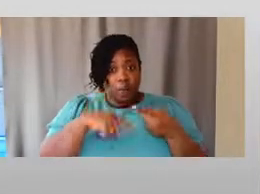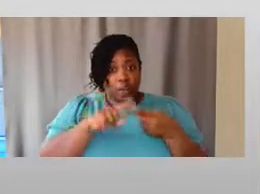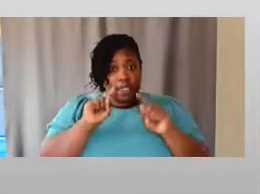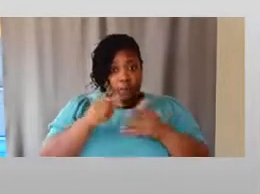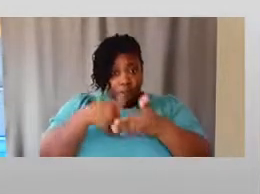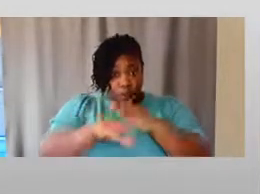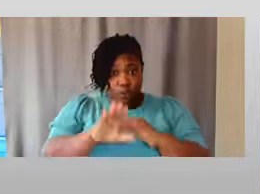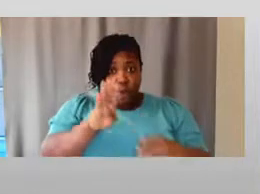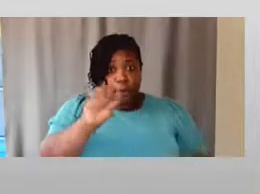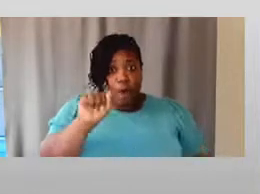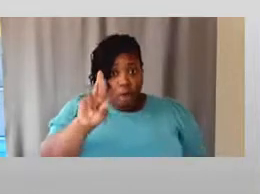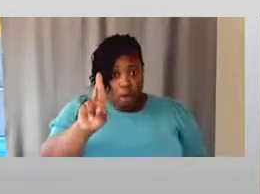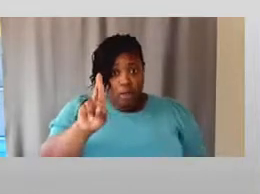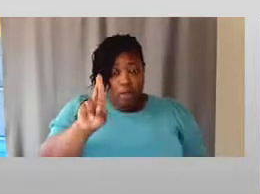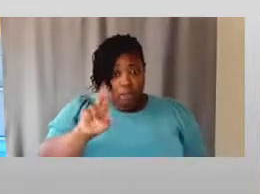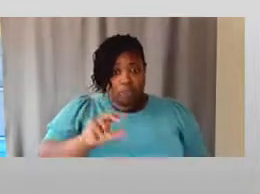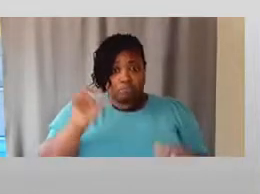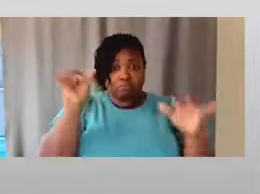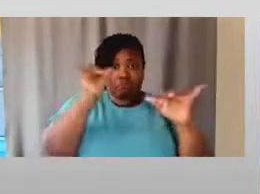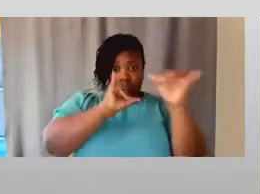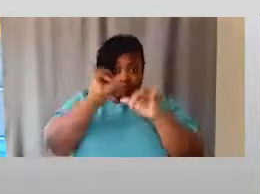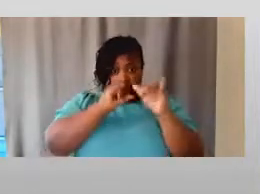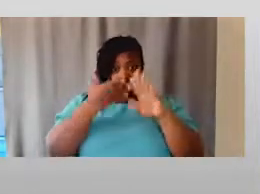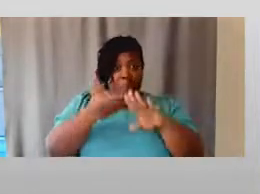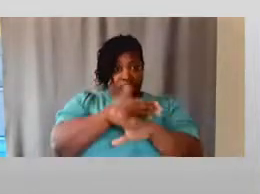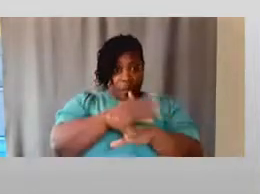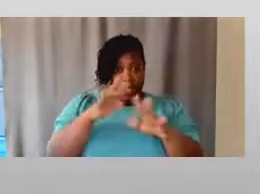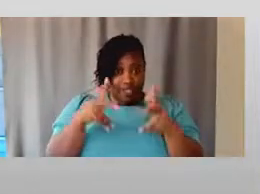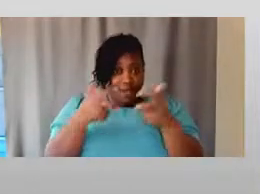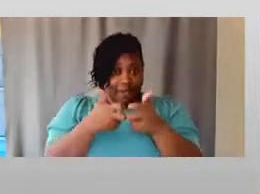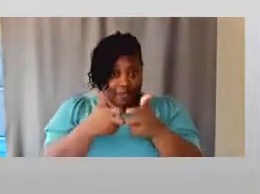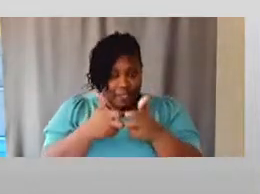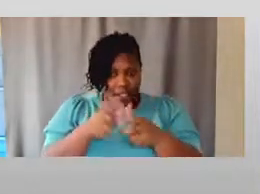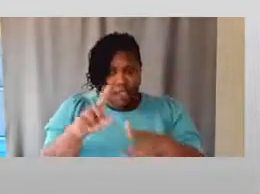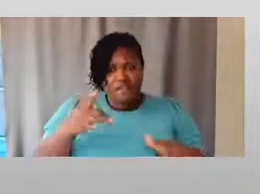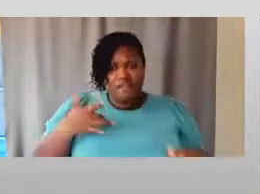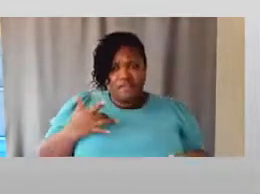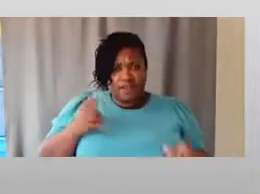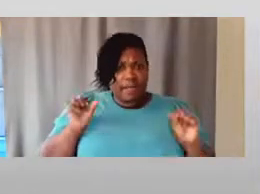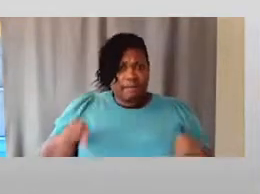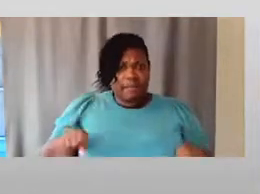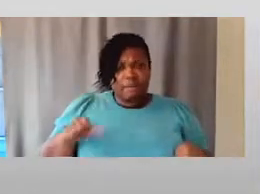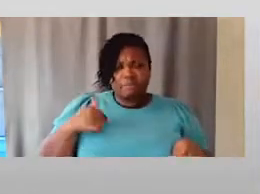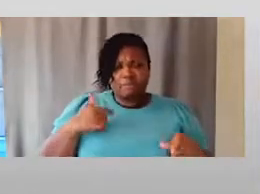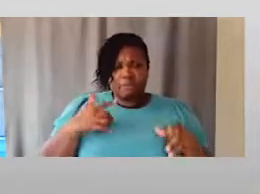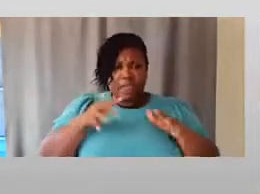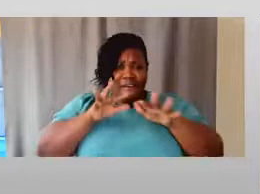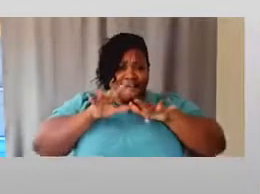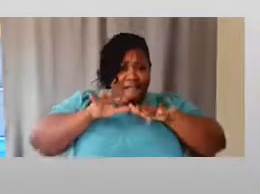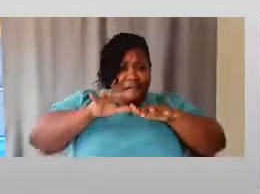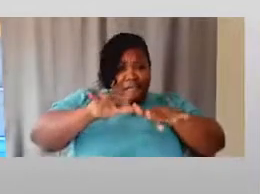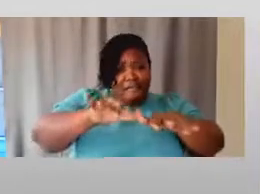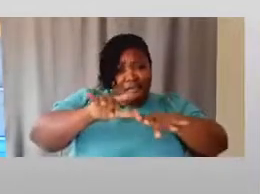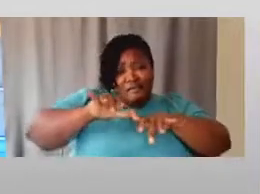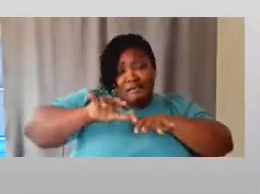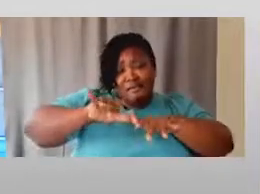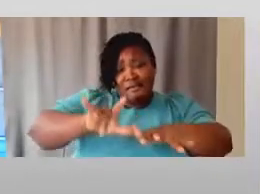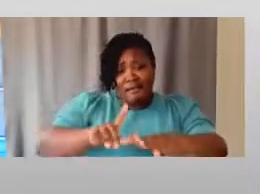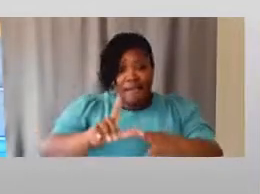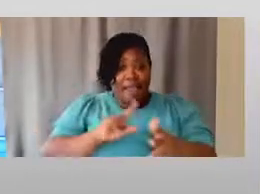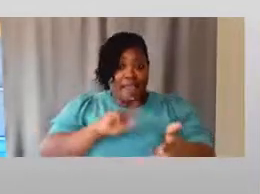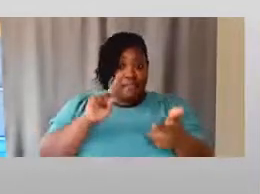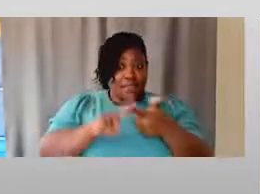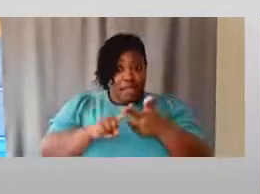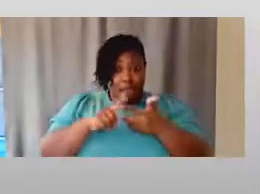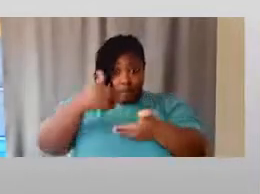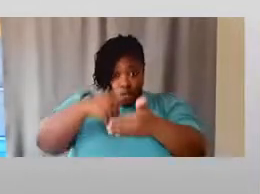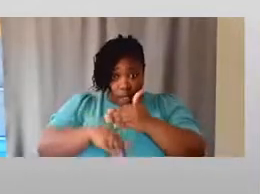before he had his accident, he felt like he could just be a big flirt. And then when he rolled in as